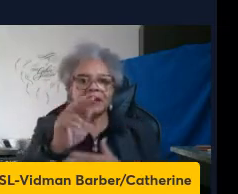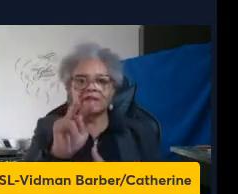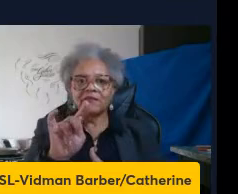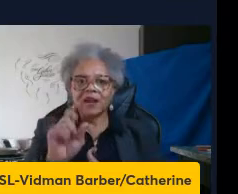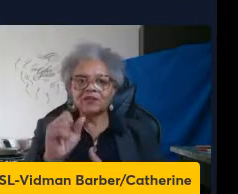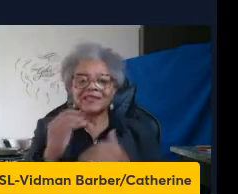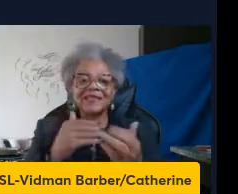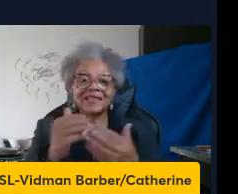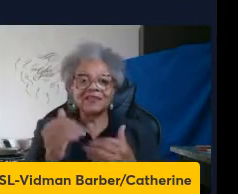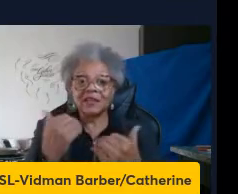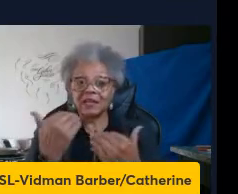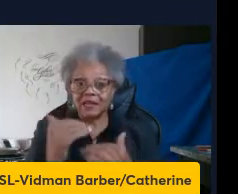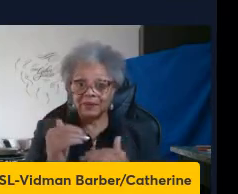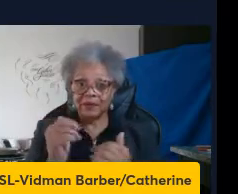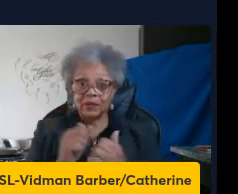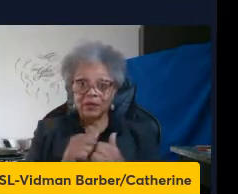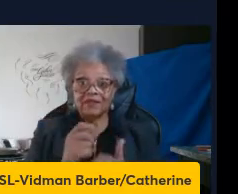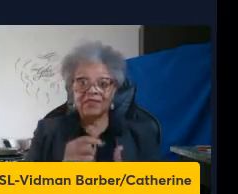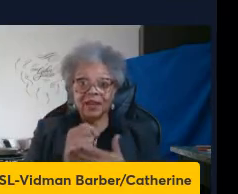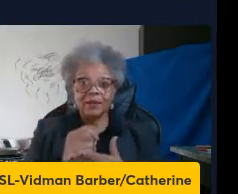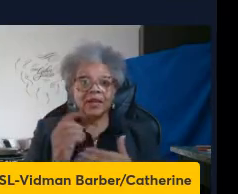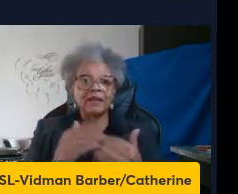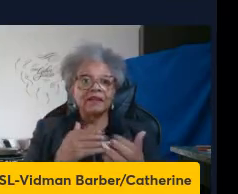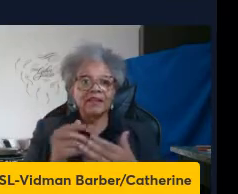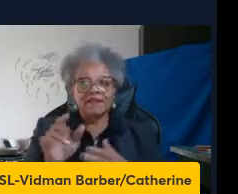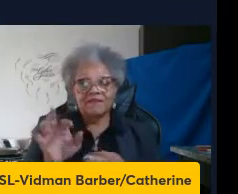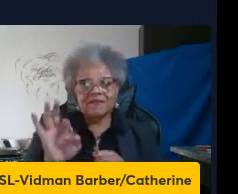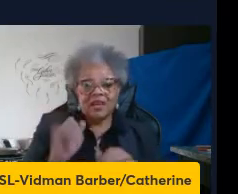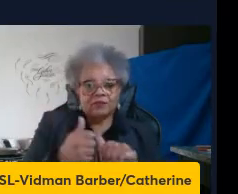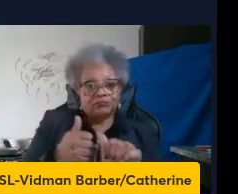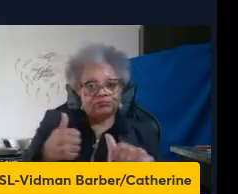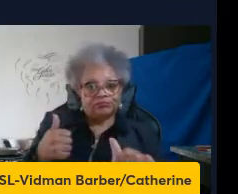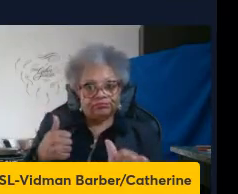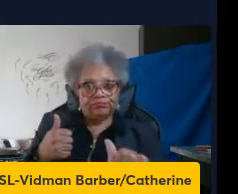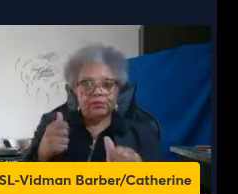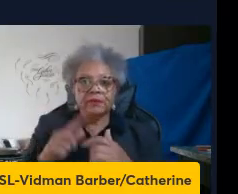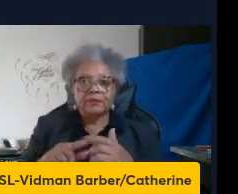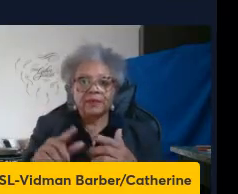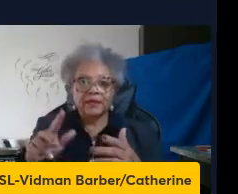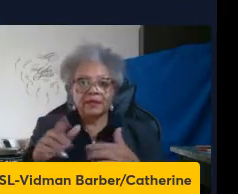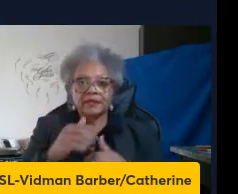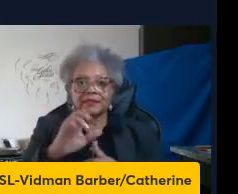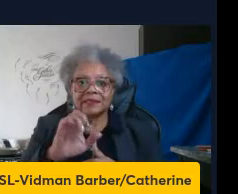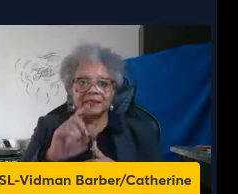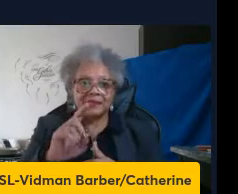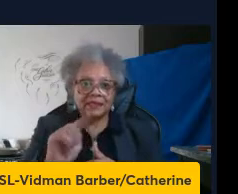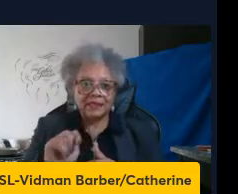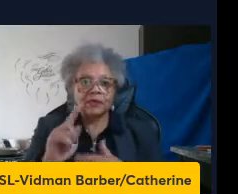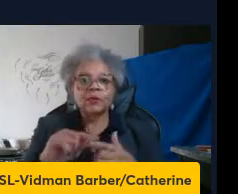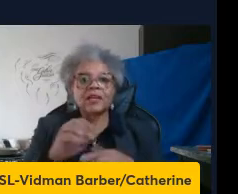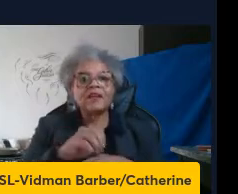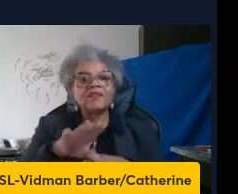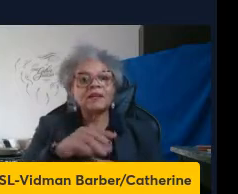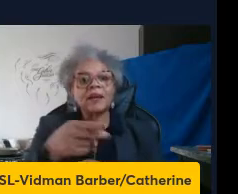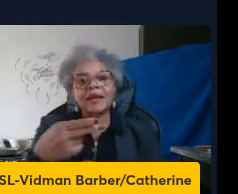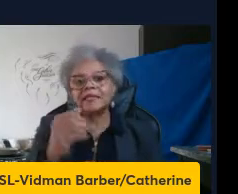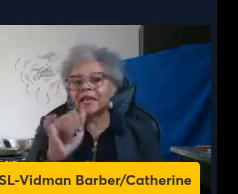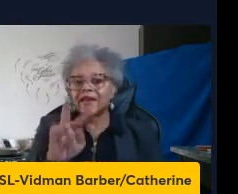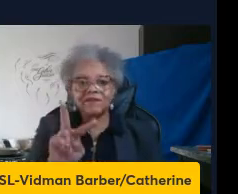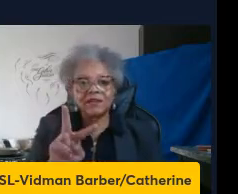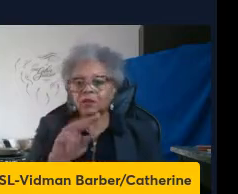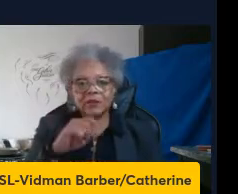therapies. They found ways to evade killing by CD8 T cells. So, when they're infected by the HIV, we can't kill them.